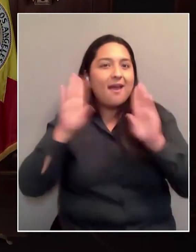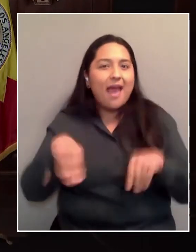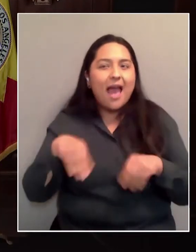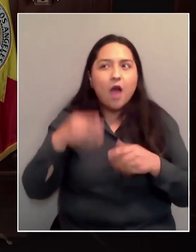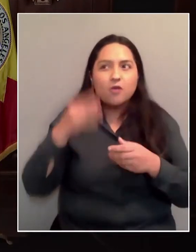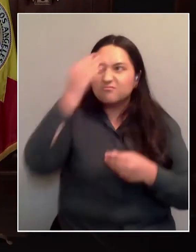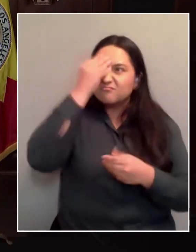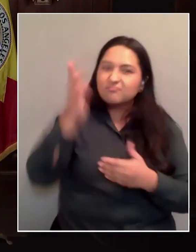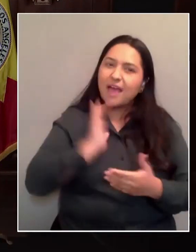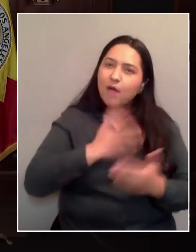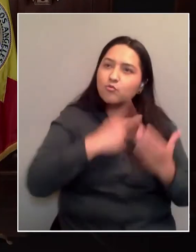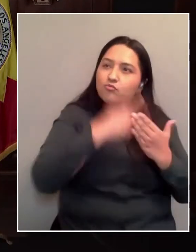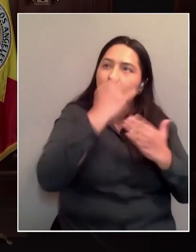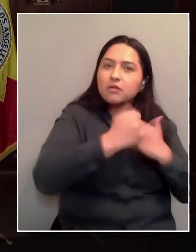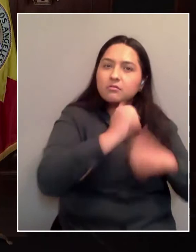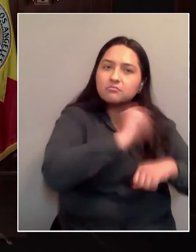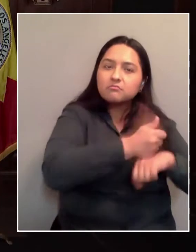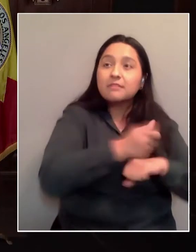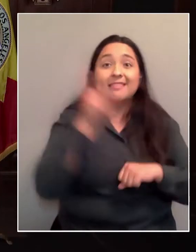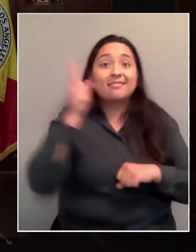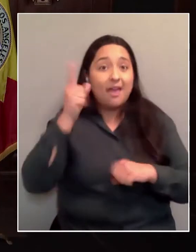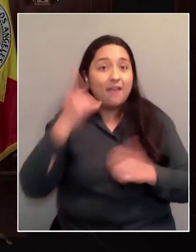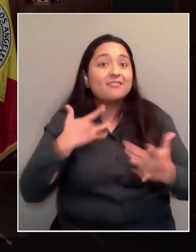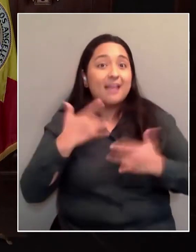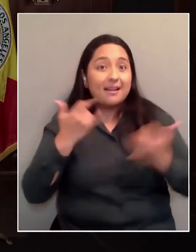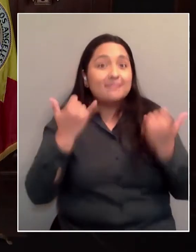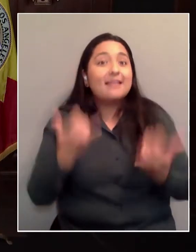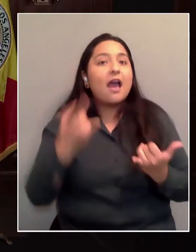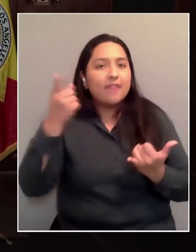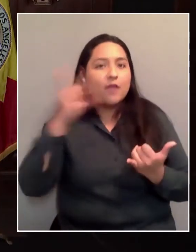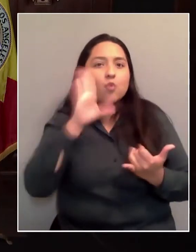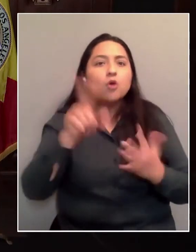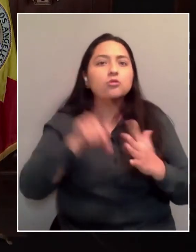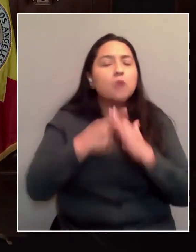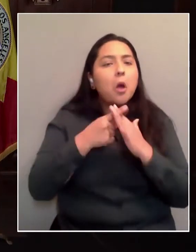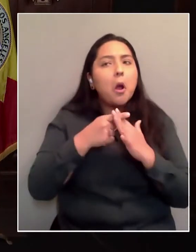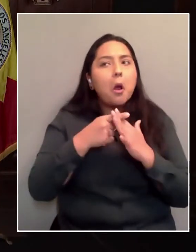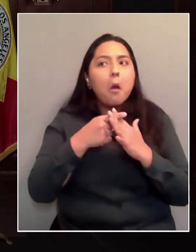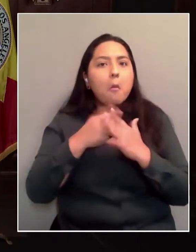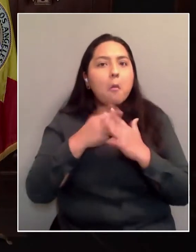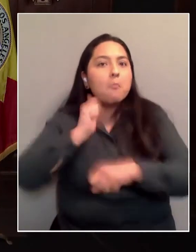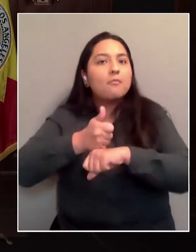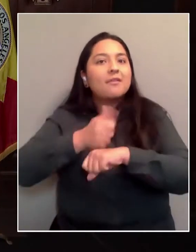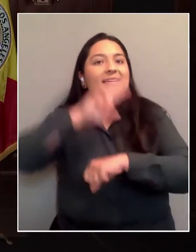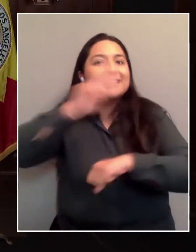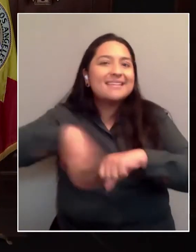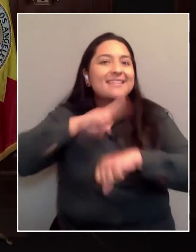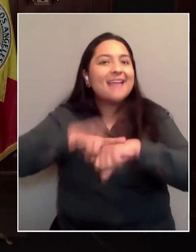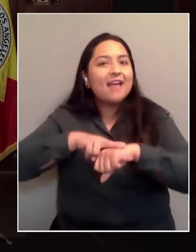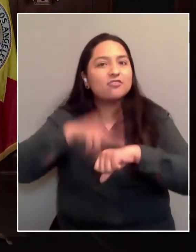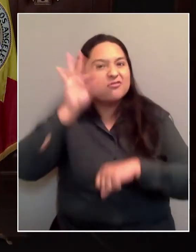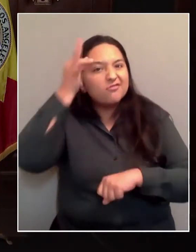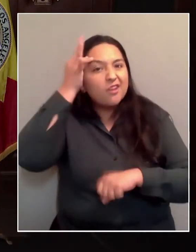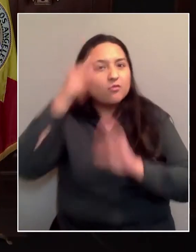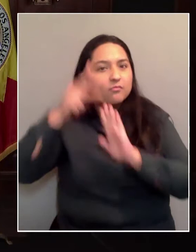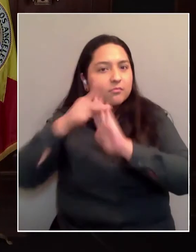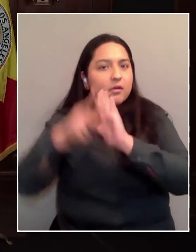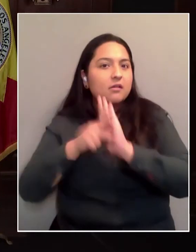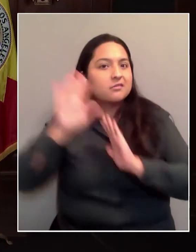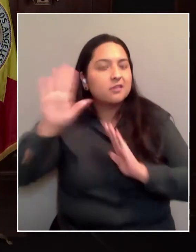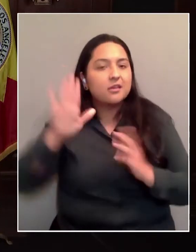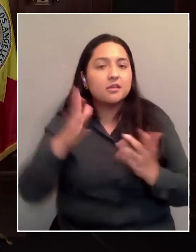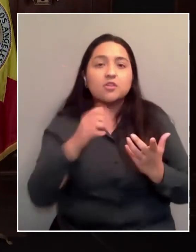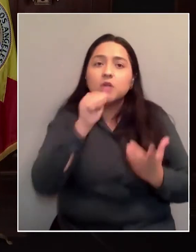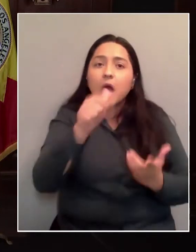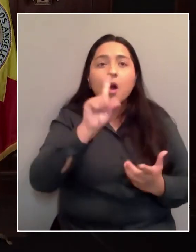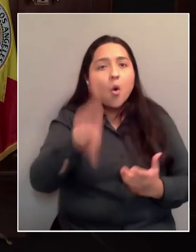at to influence and impact national policy as well, is help us keep this going beyond the pandemic as well.